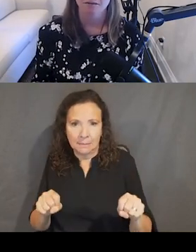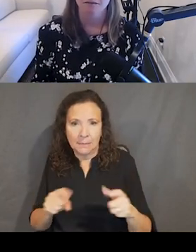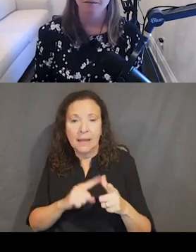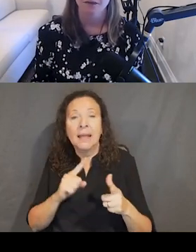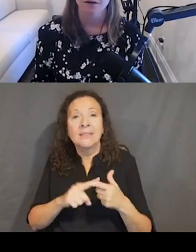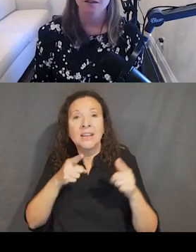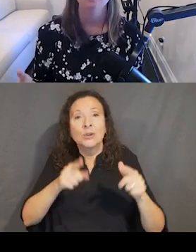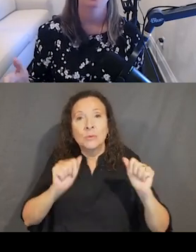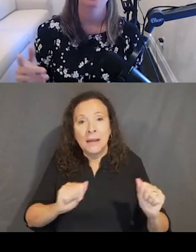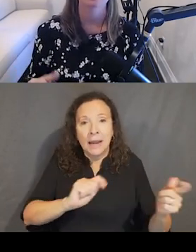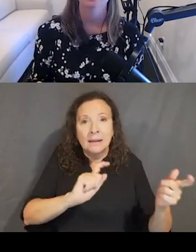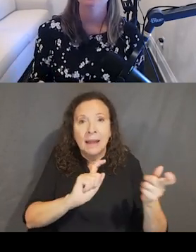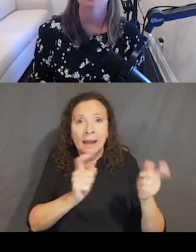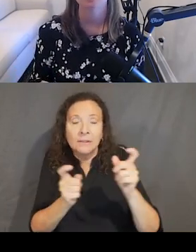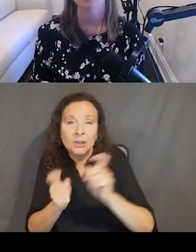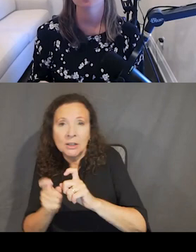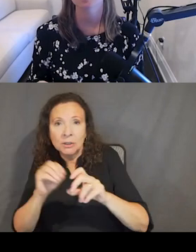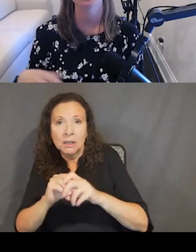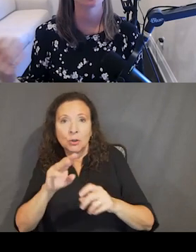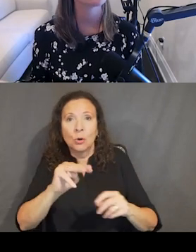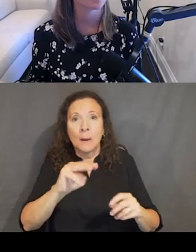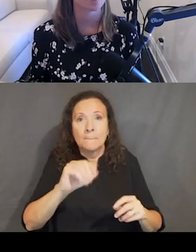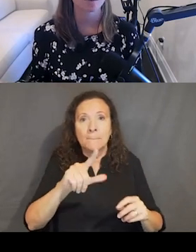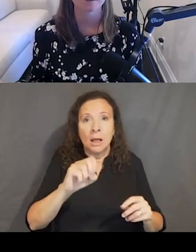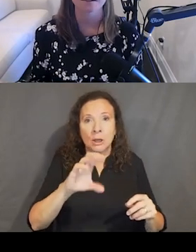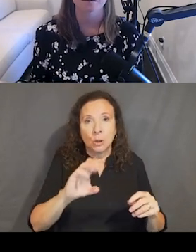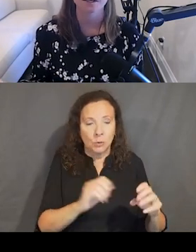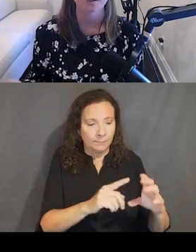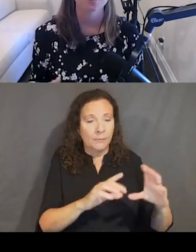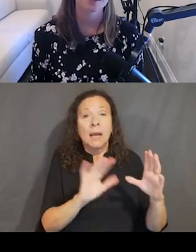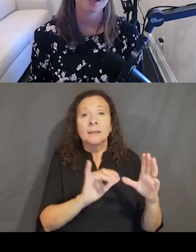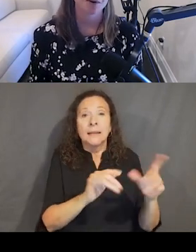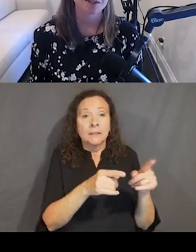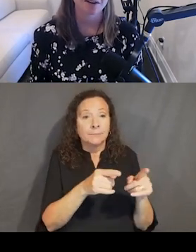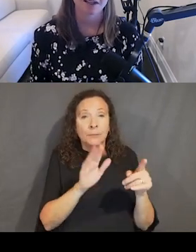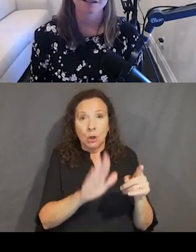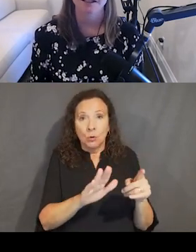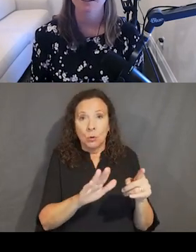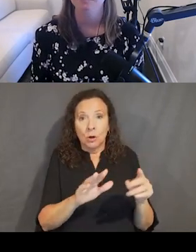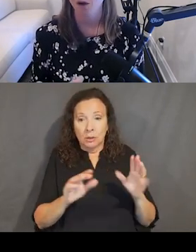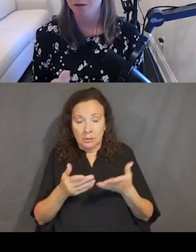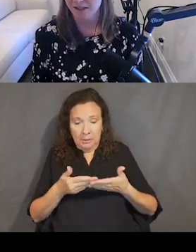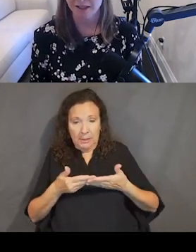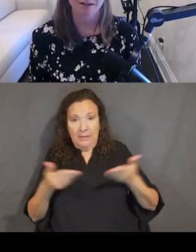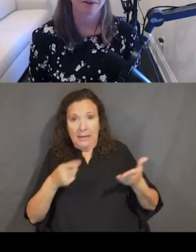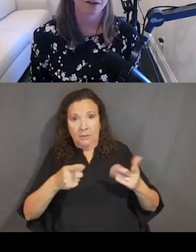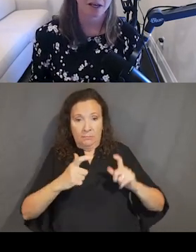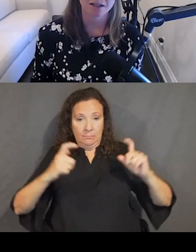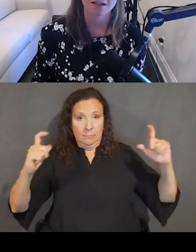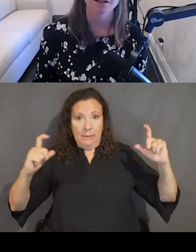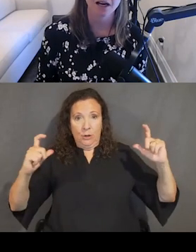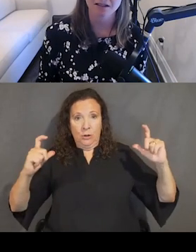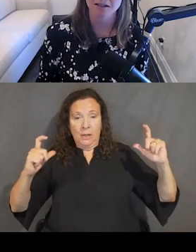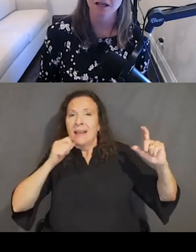such that when you get to something larger like your organisms, you don't need to focus on things like, oh, states and